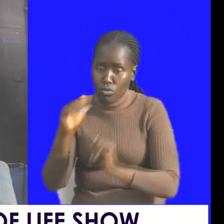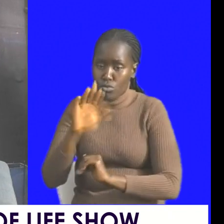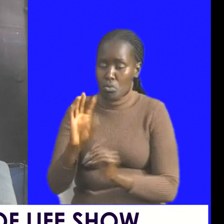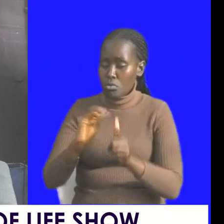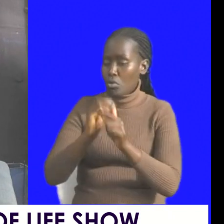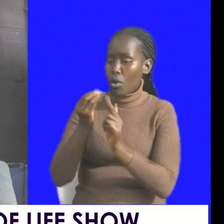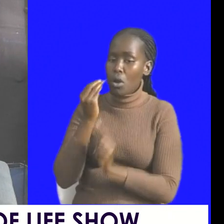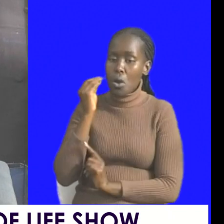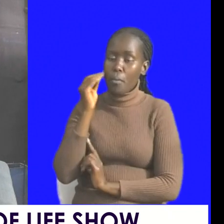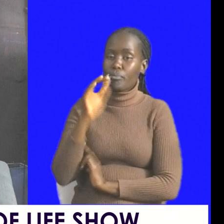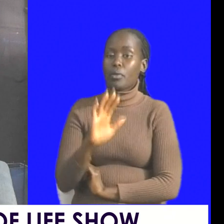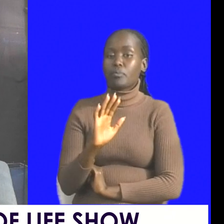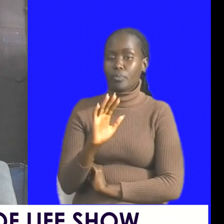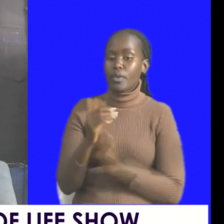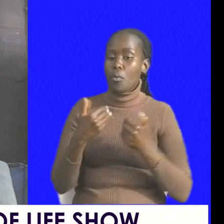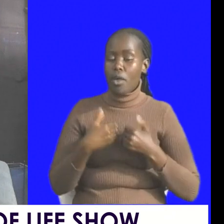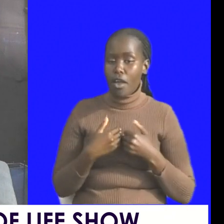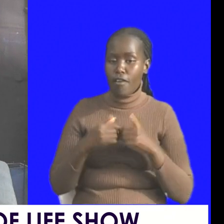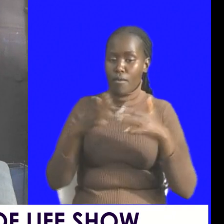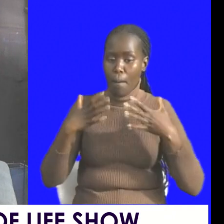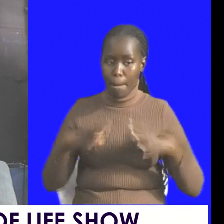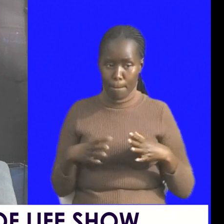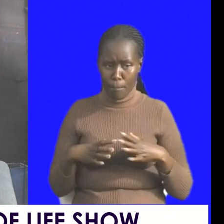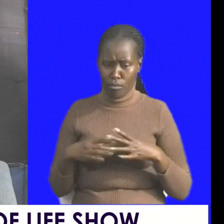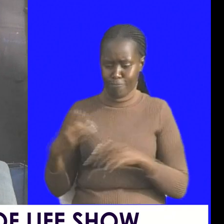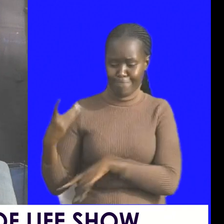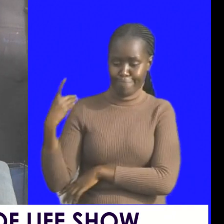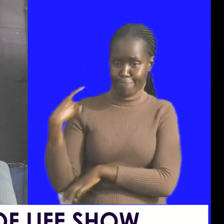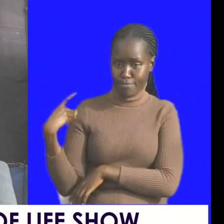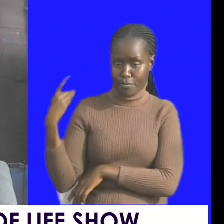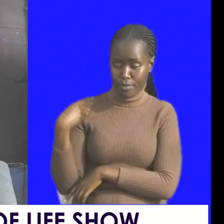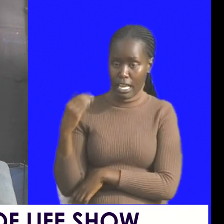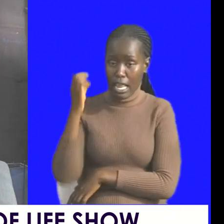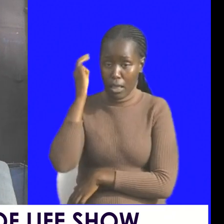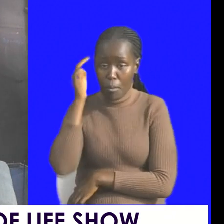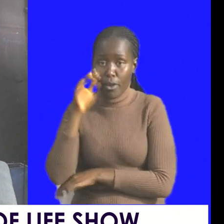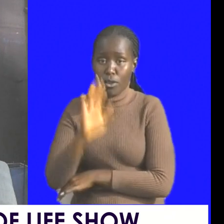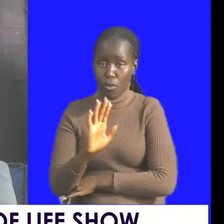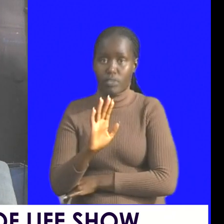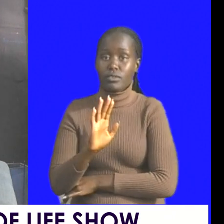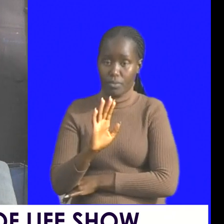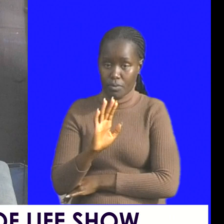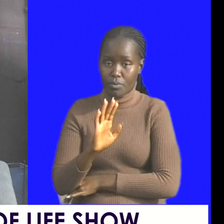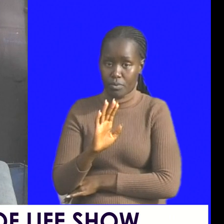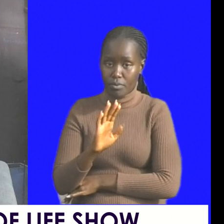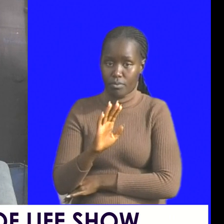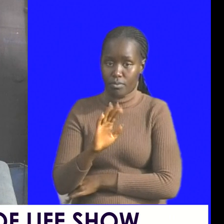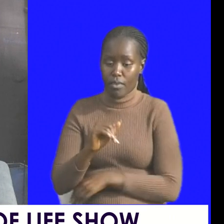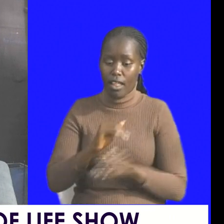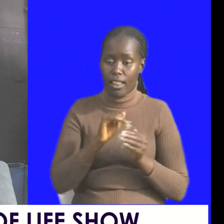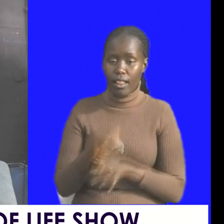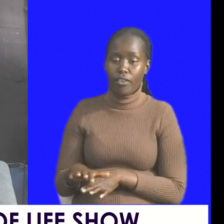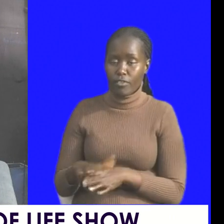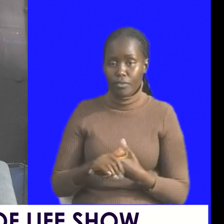there are people ambushing your mind trying to bring you down shake it off